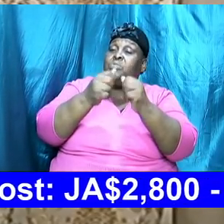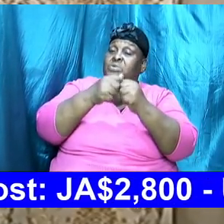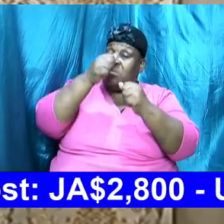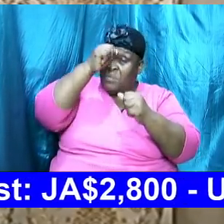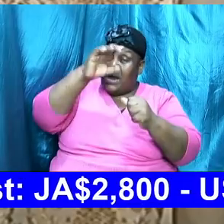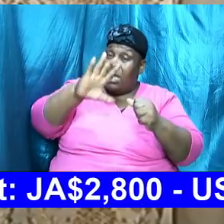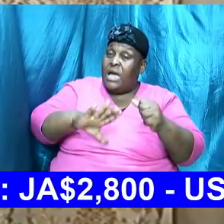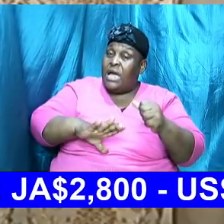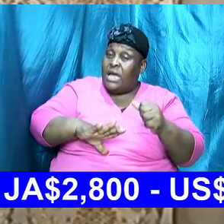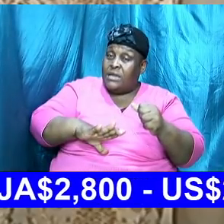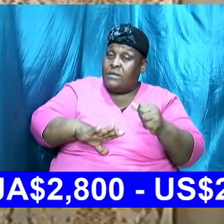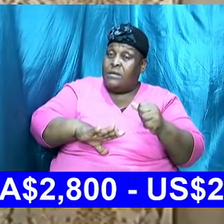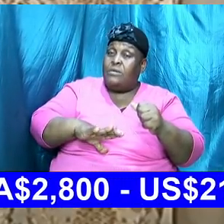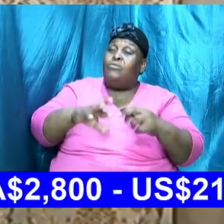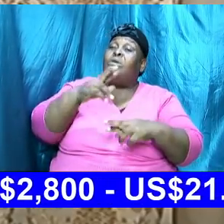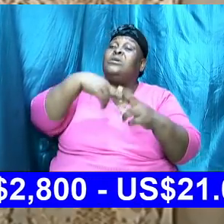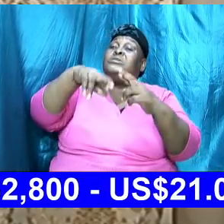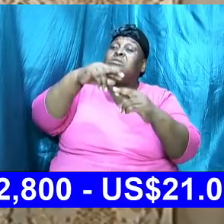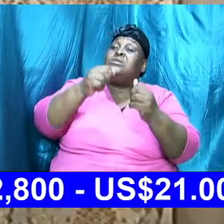fact give clear